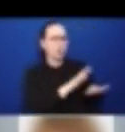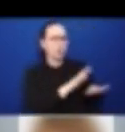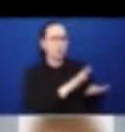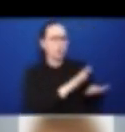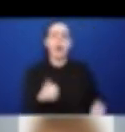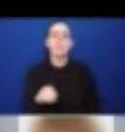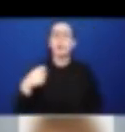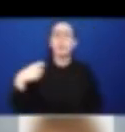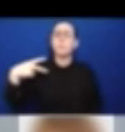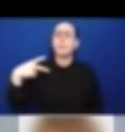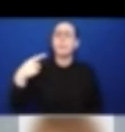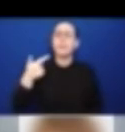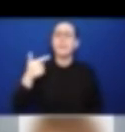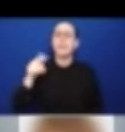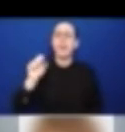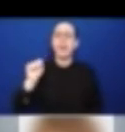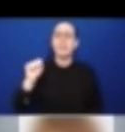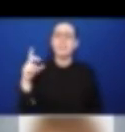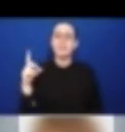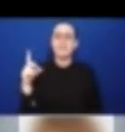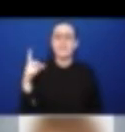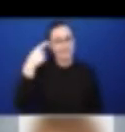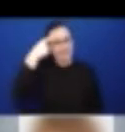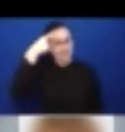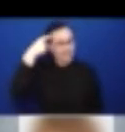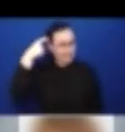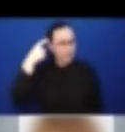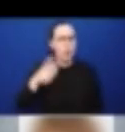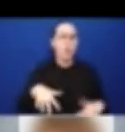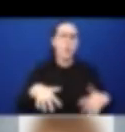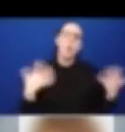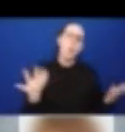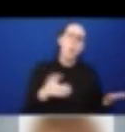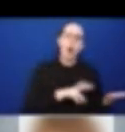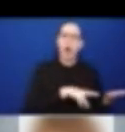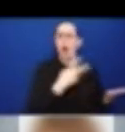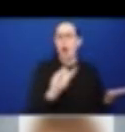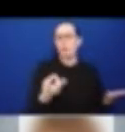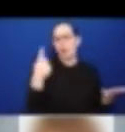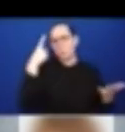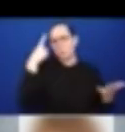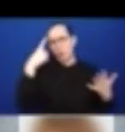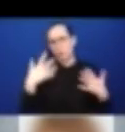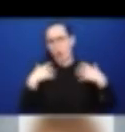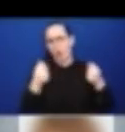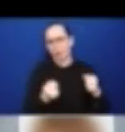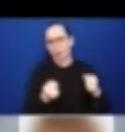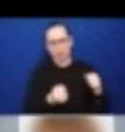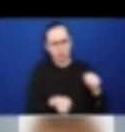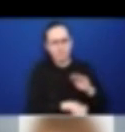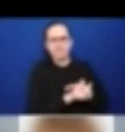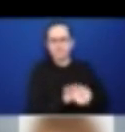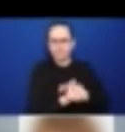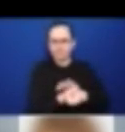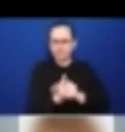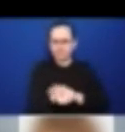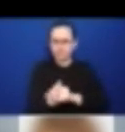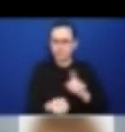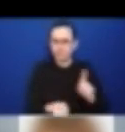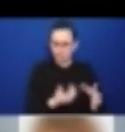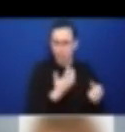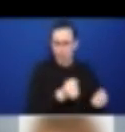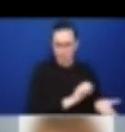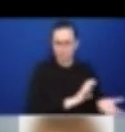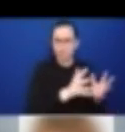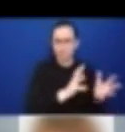related to mental health in the post of this conditions of this pandemics and events. We wanted to